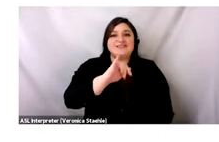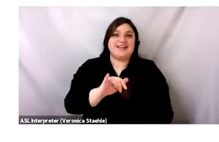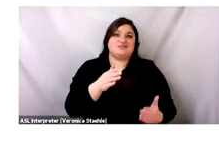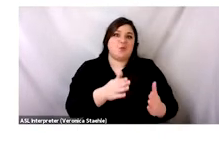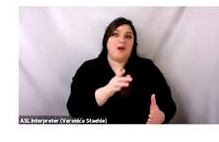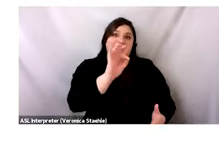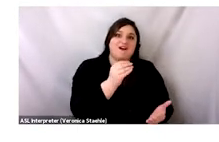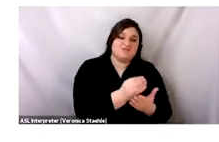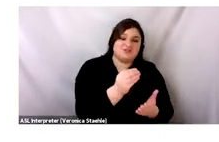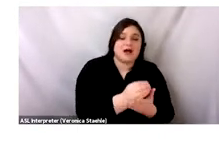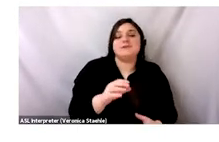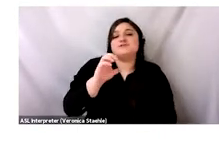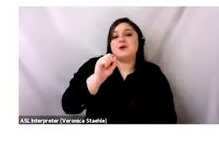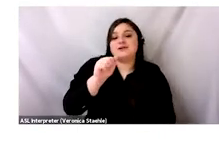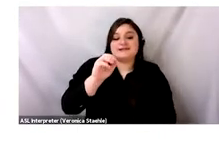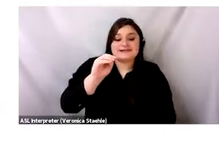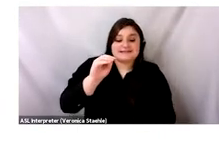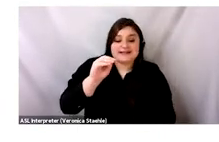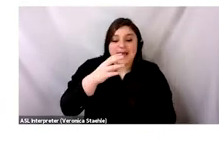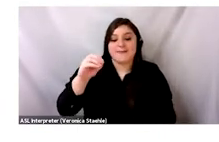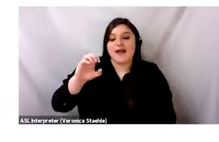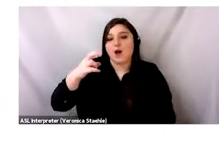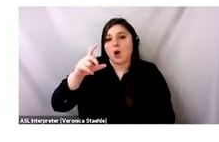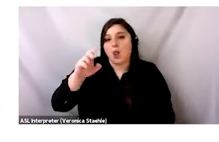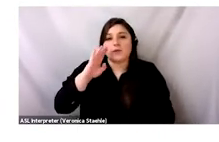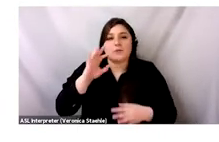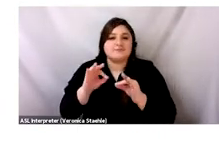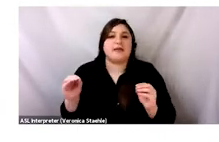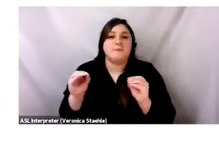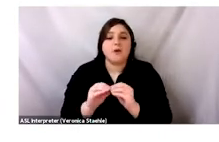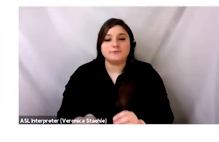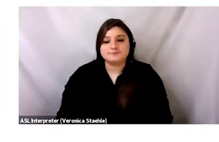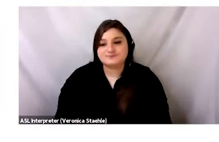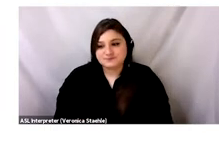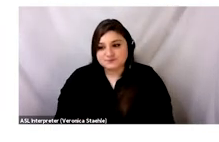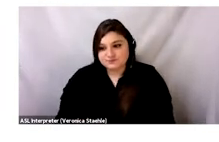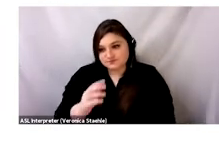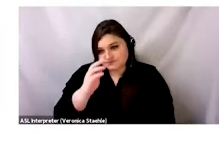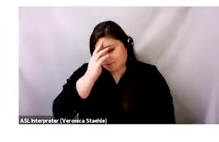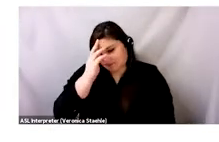I think, is the way that people shop. And Samy and Chloe are going to speak more on that.